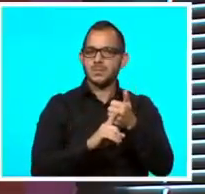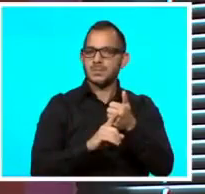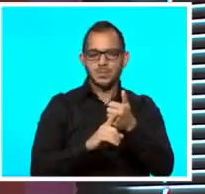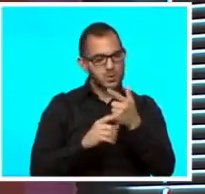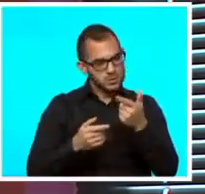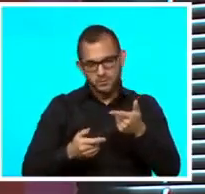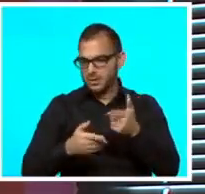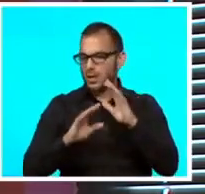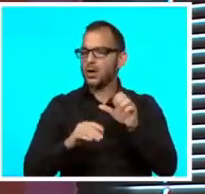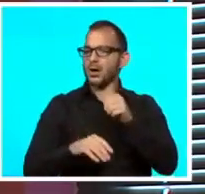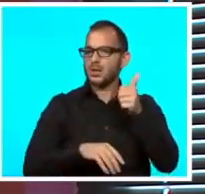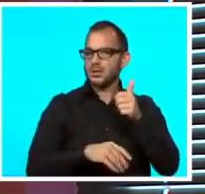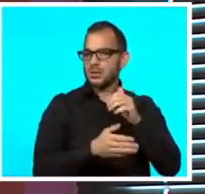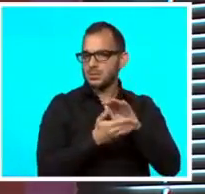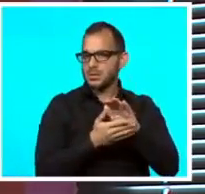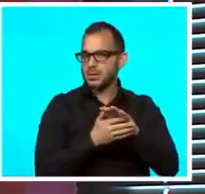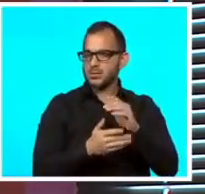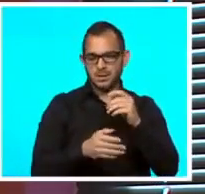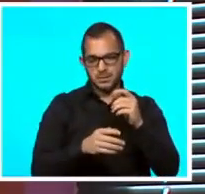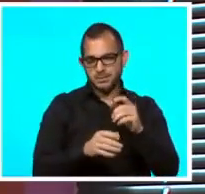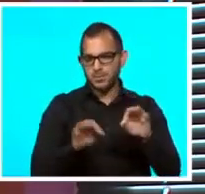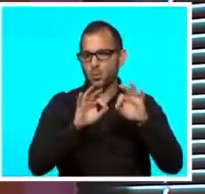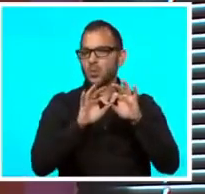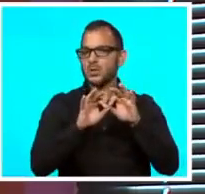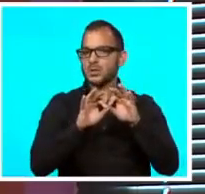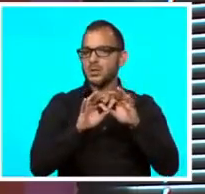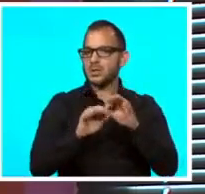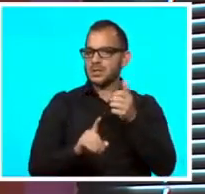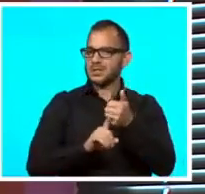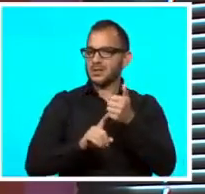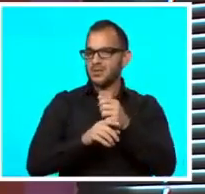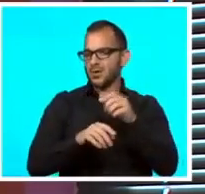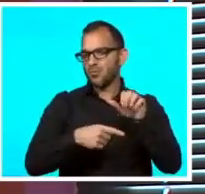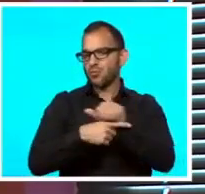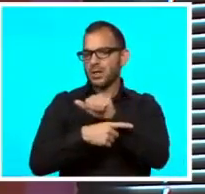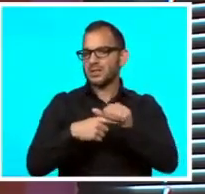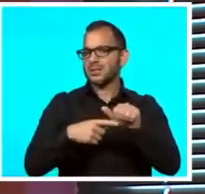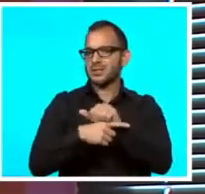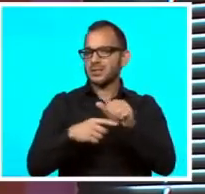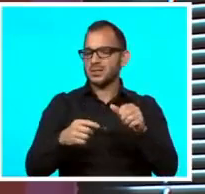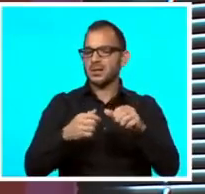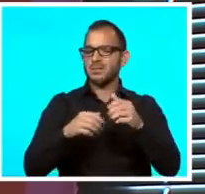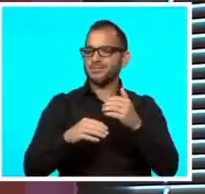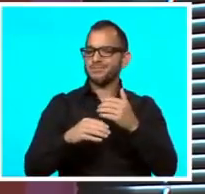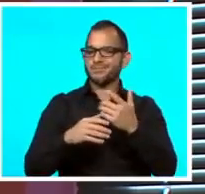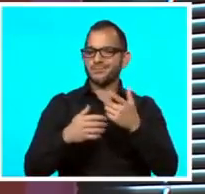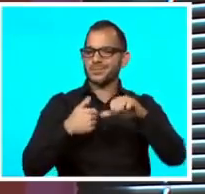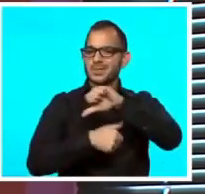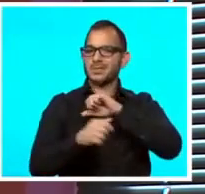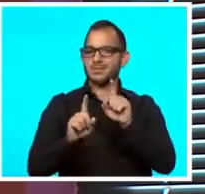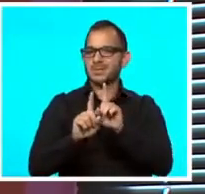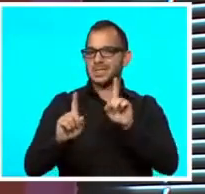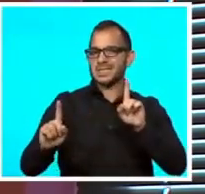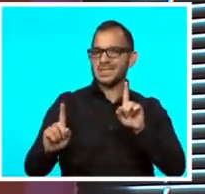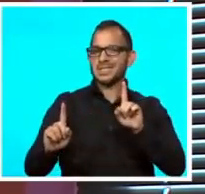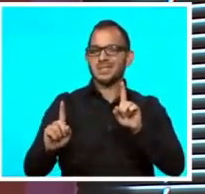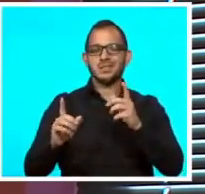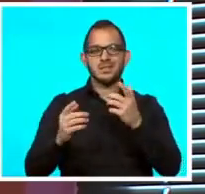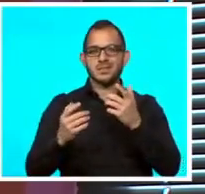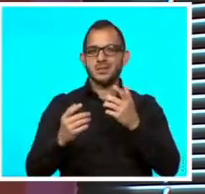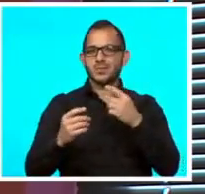with the other measures of basic hand hygiene. I'm still practicing that cough etiquette. Maintaining a distance from people.